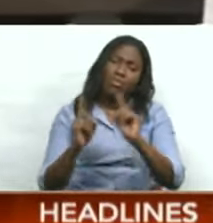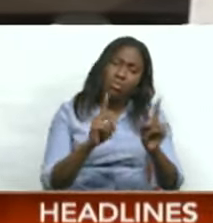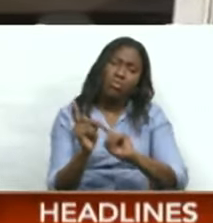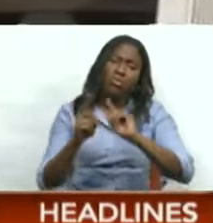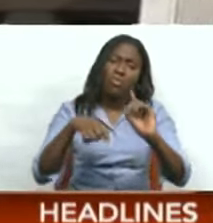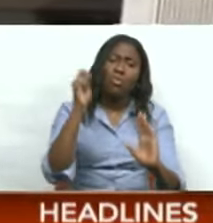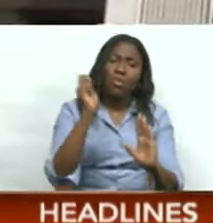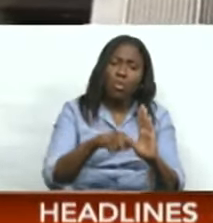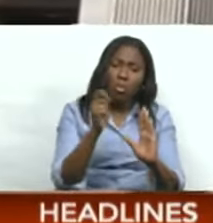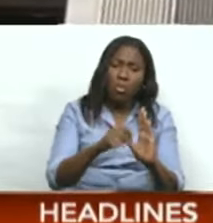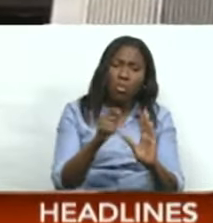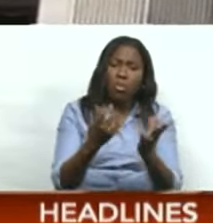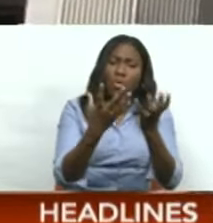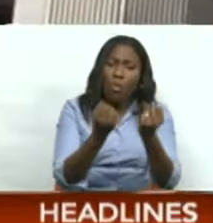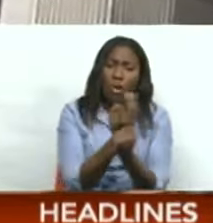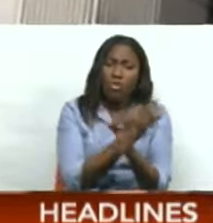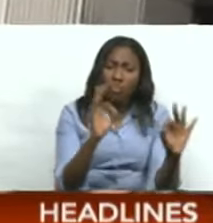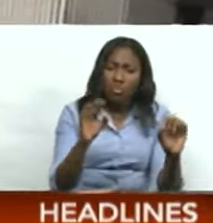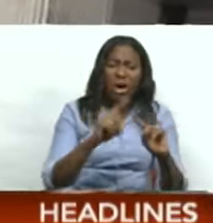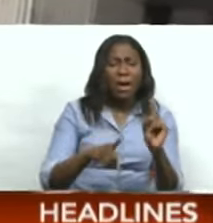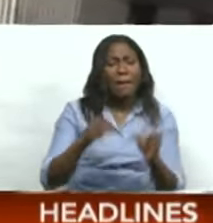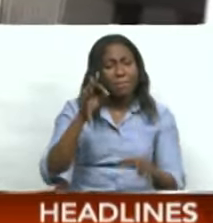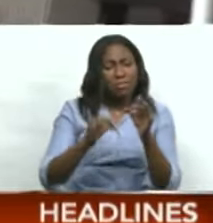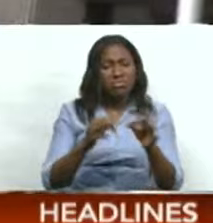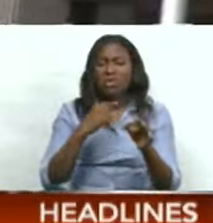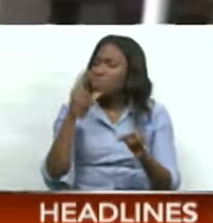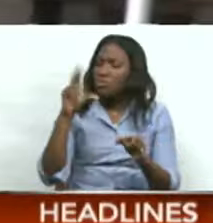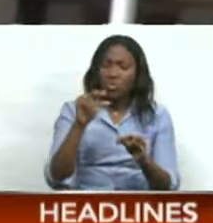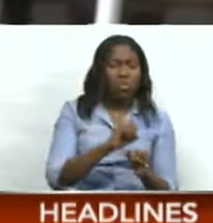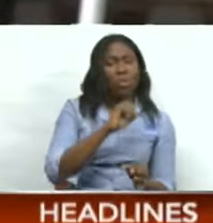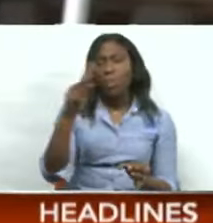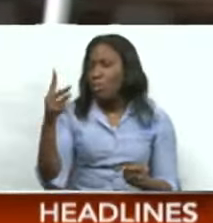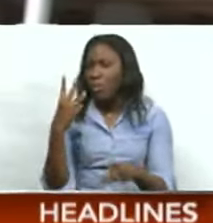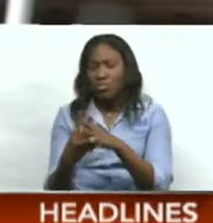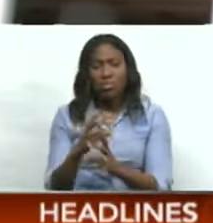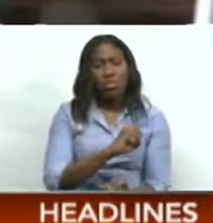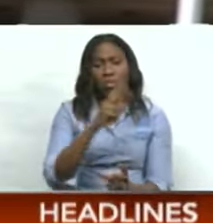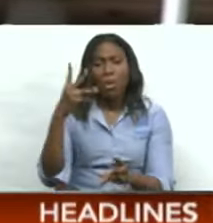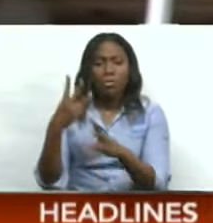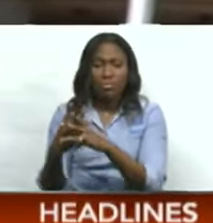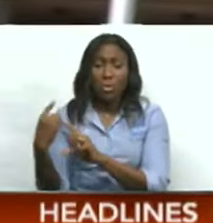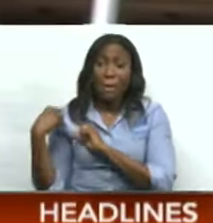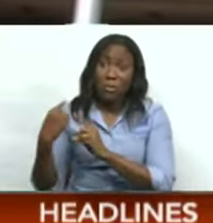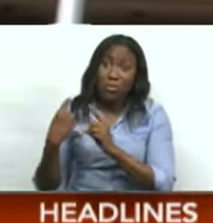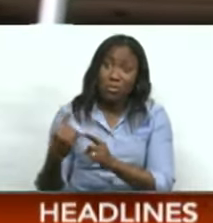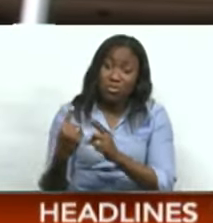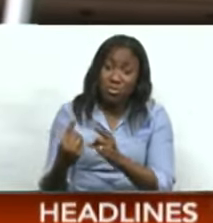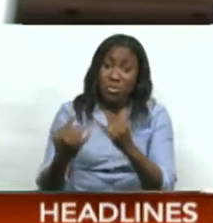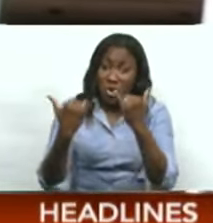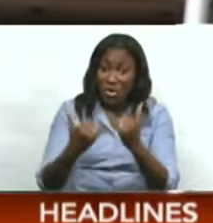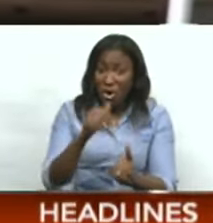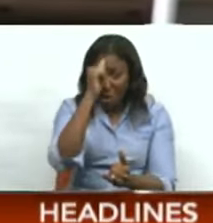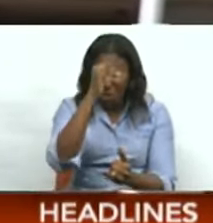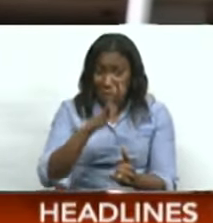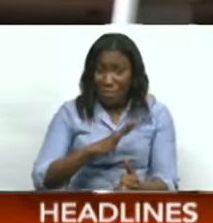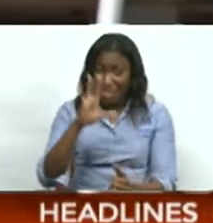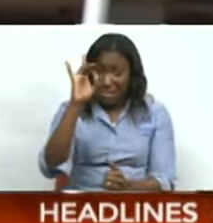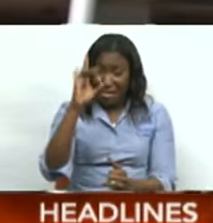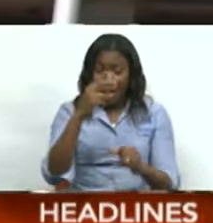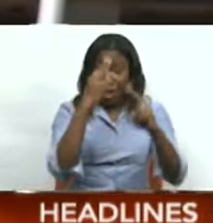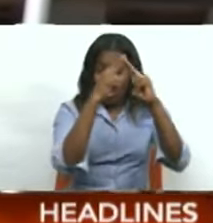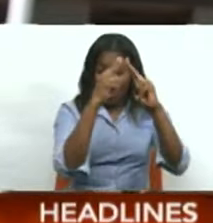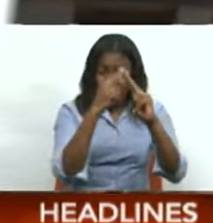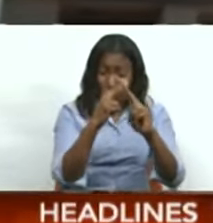being resentenced by High Court Judge Jeffrey Henderson. Today Michael Mirage, Samuel Mirage, Damien Ramaya, Bobby